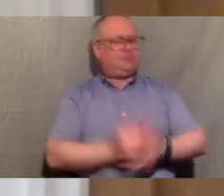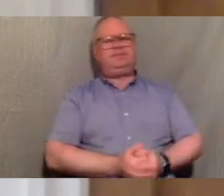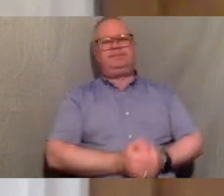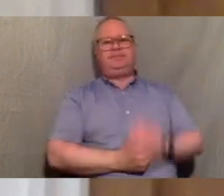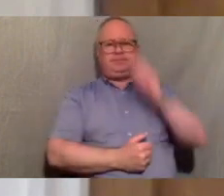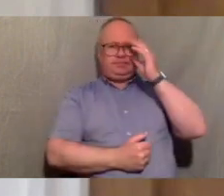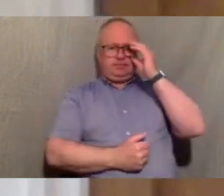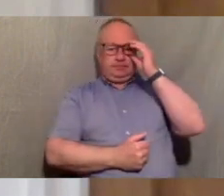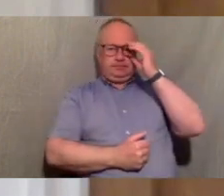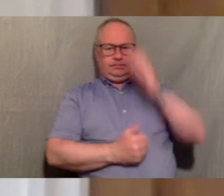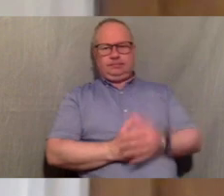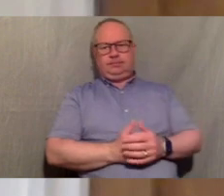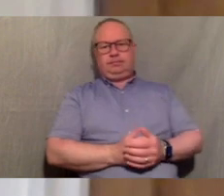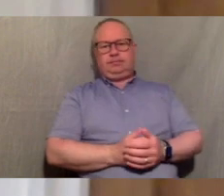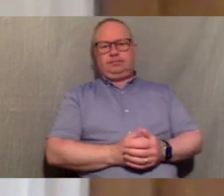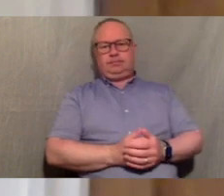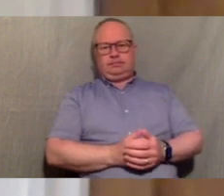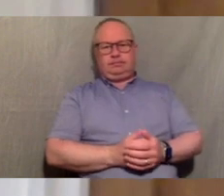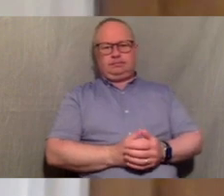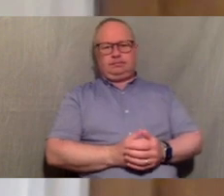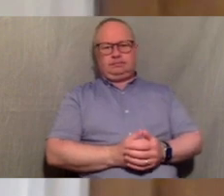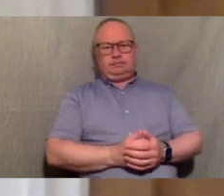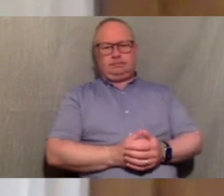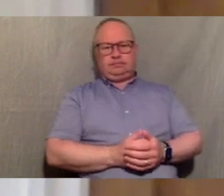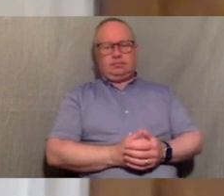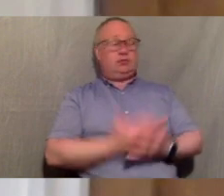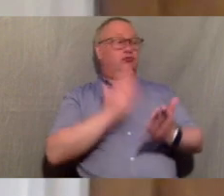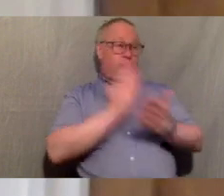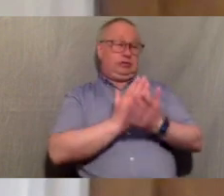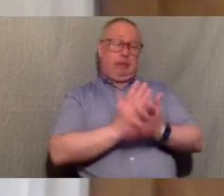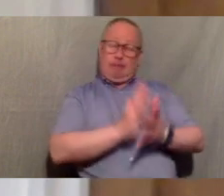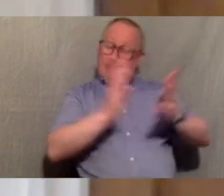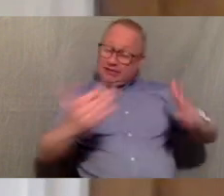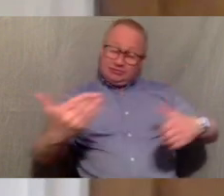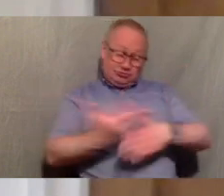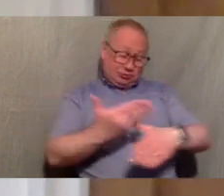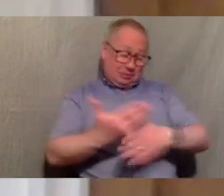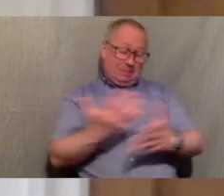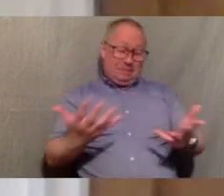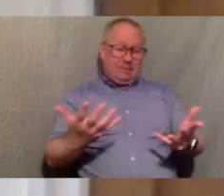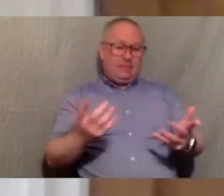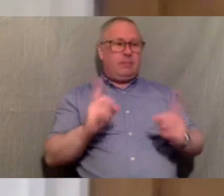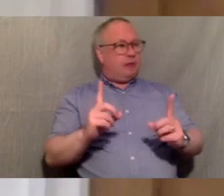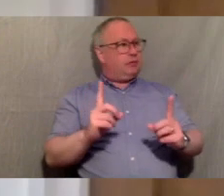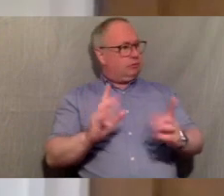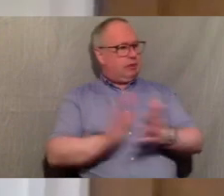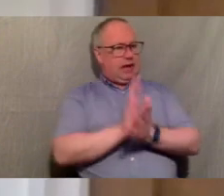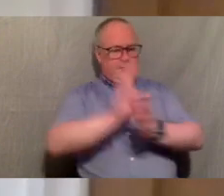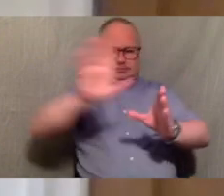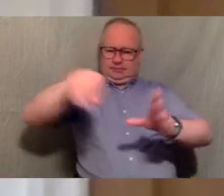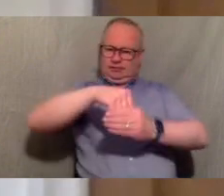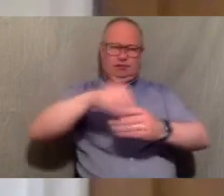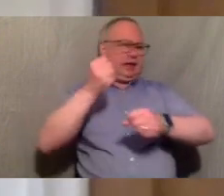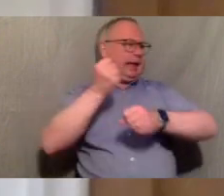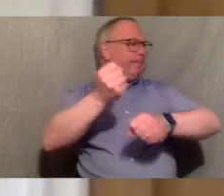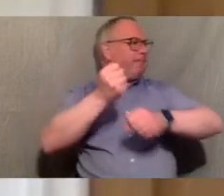democracy fuels inequality and environmental destruction so um but we're really pleased to be part of this campaign here in scotland